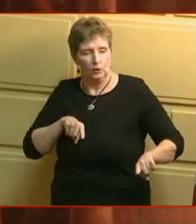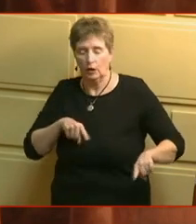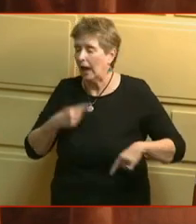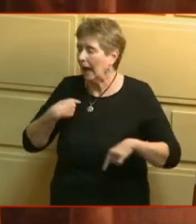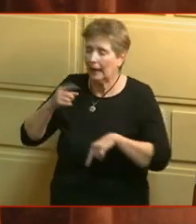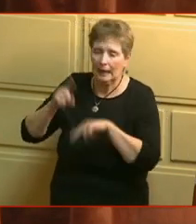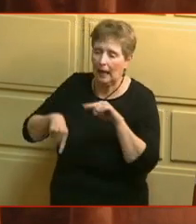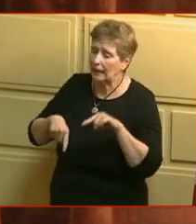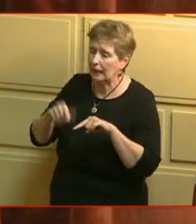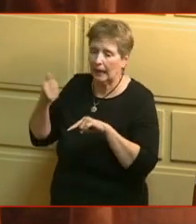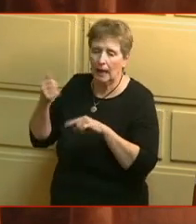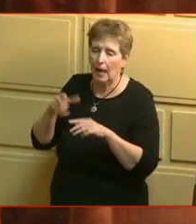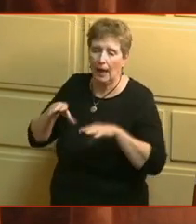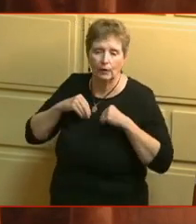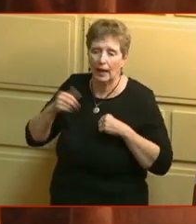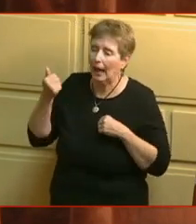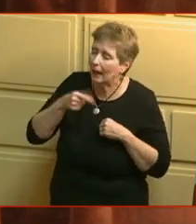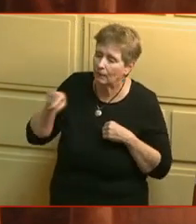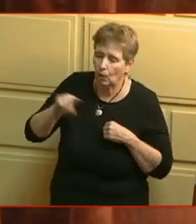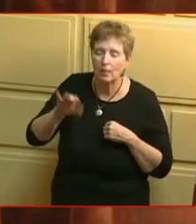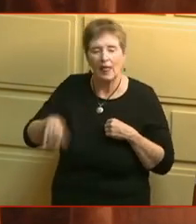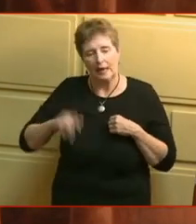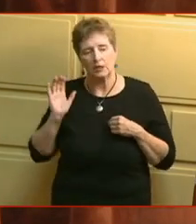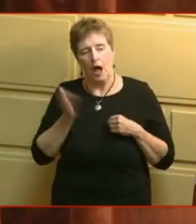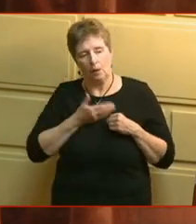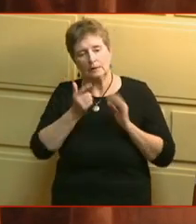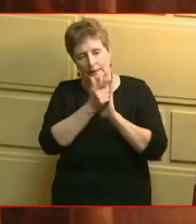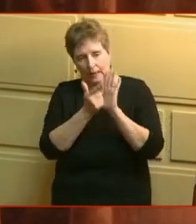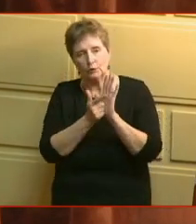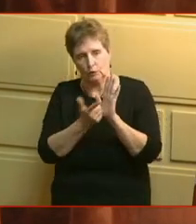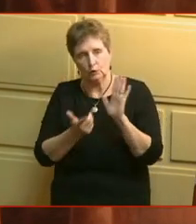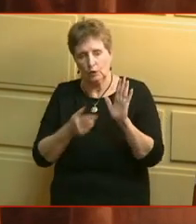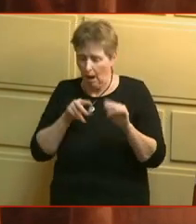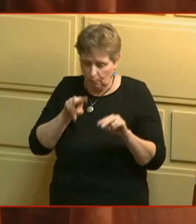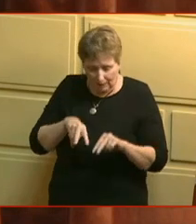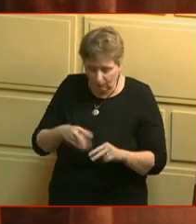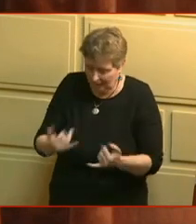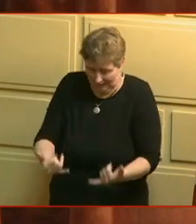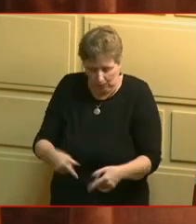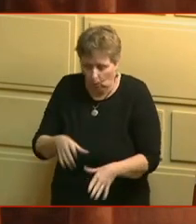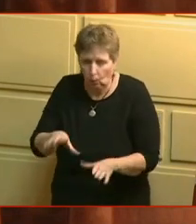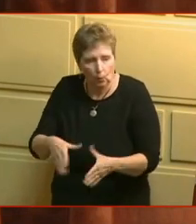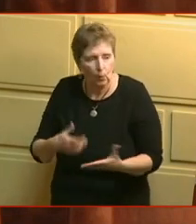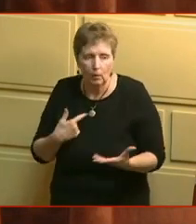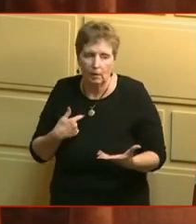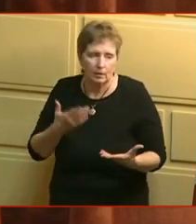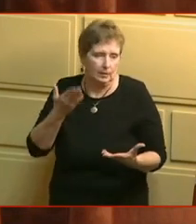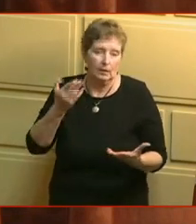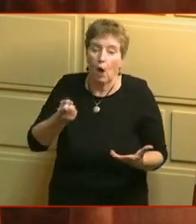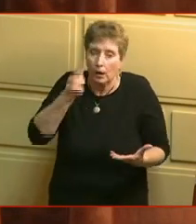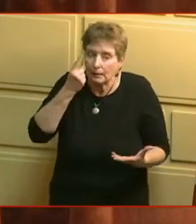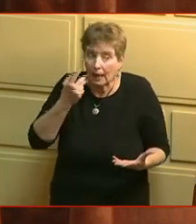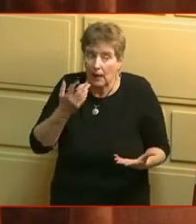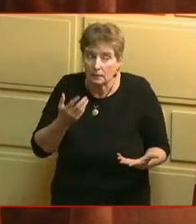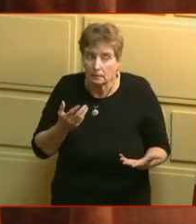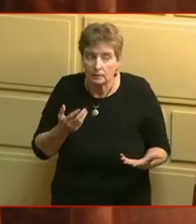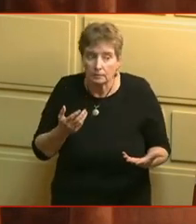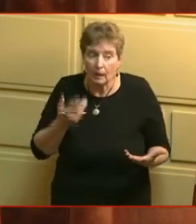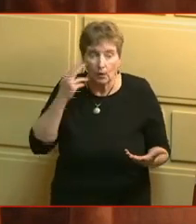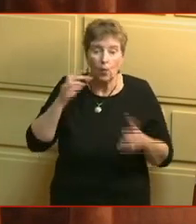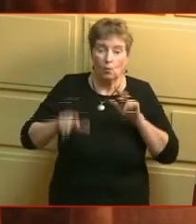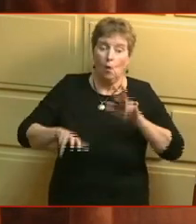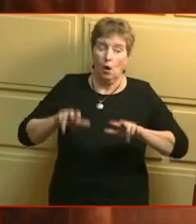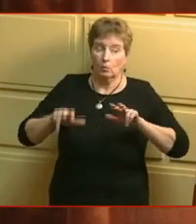entertain any of those. That is by statute that I'm looking at right now. That's why I said, you know, understanding the rules under which you operate.